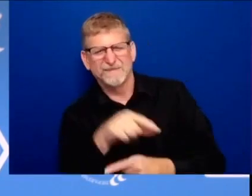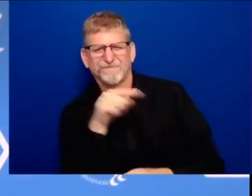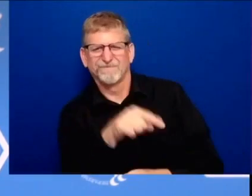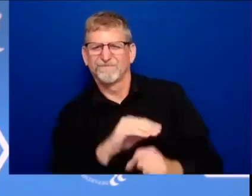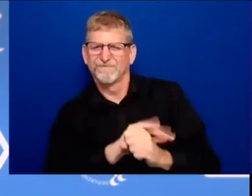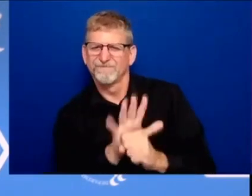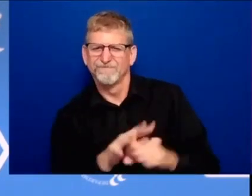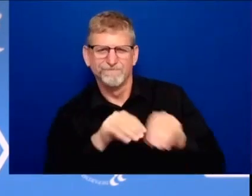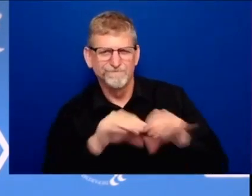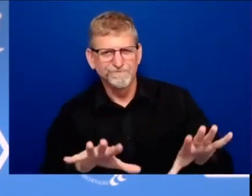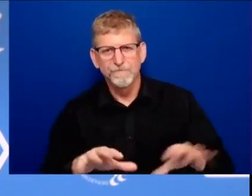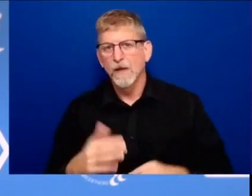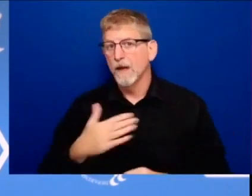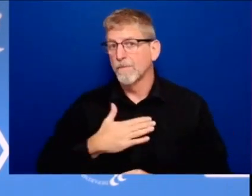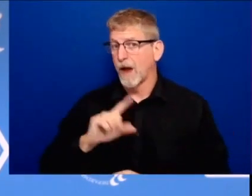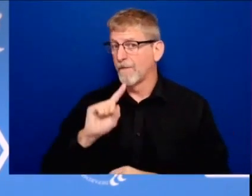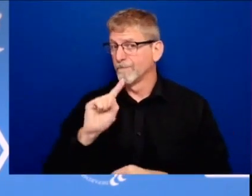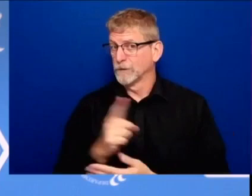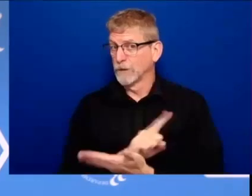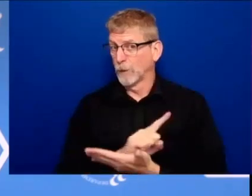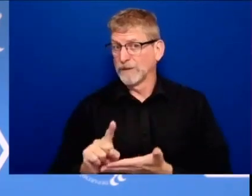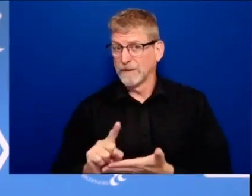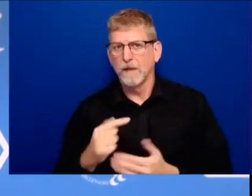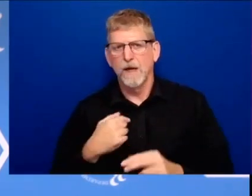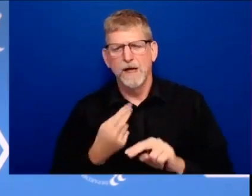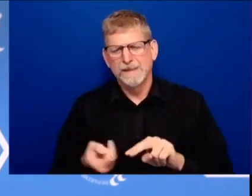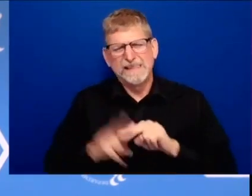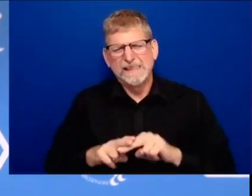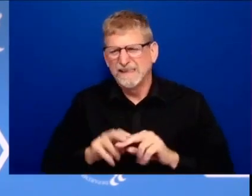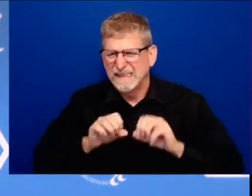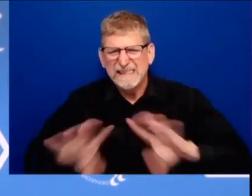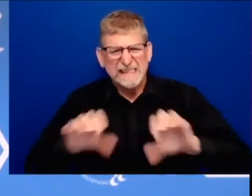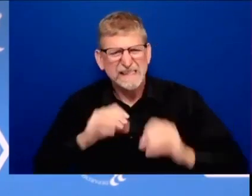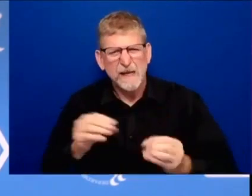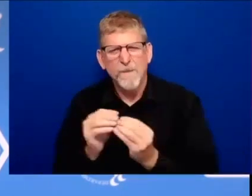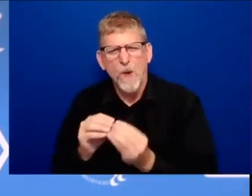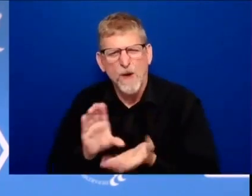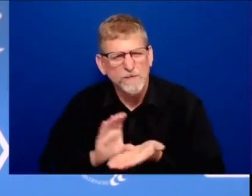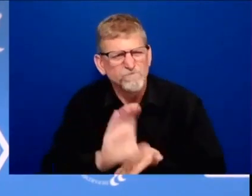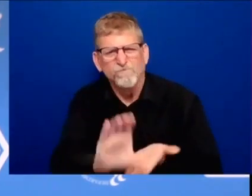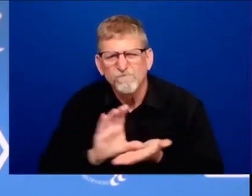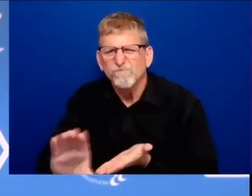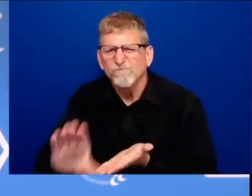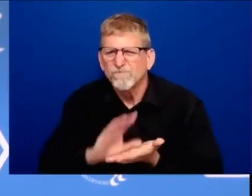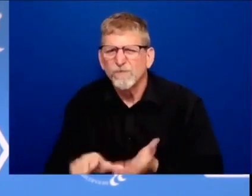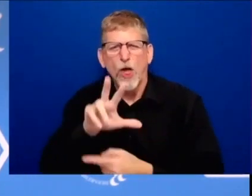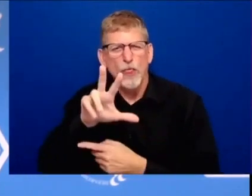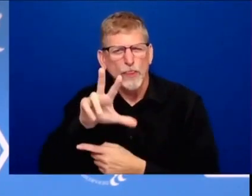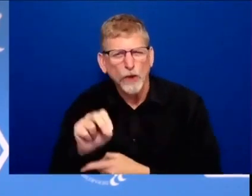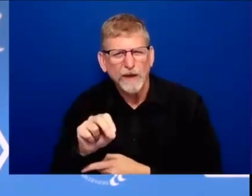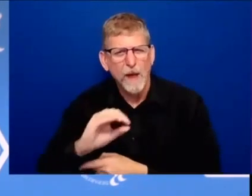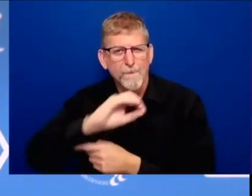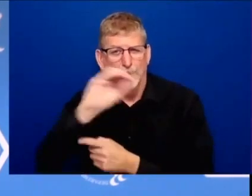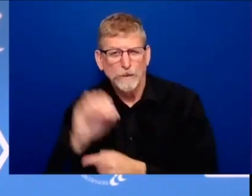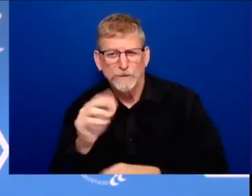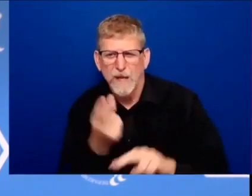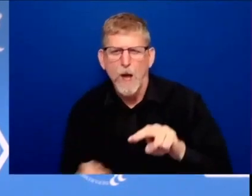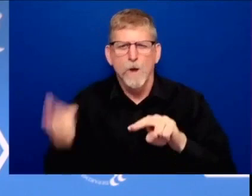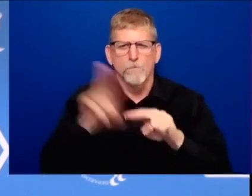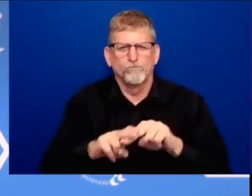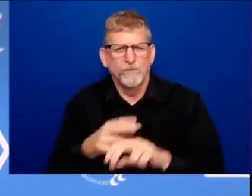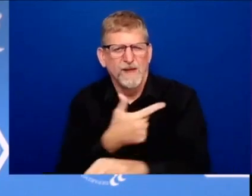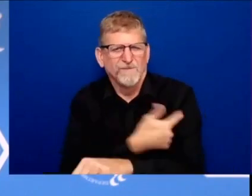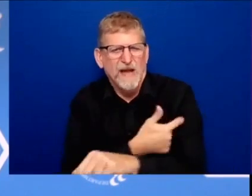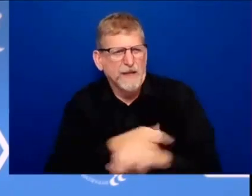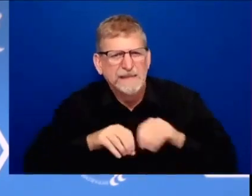to the states by almost 30 percent that means millions more americans will get vaccinated in february